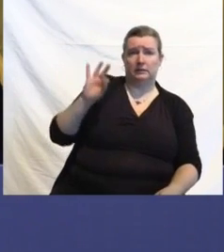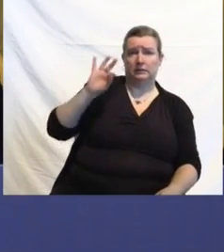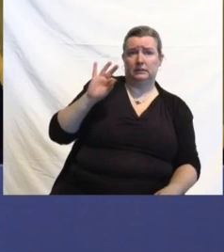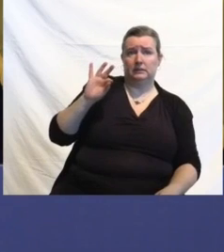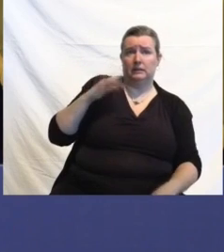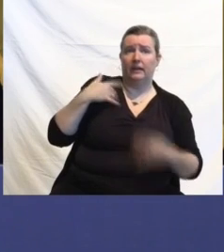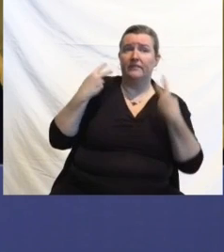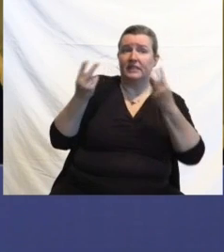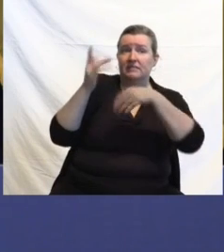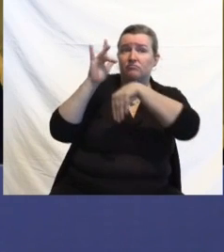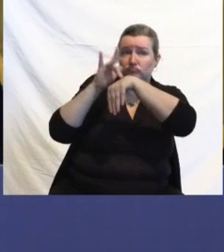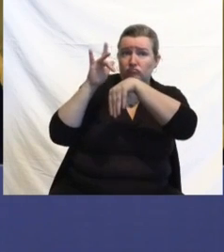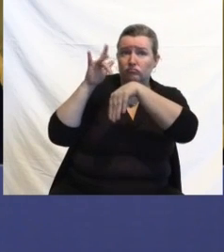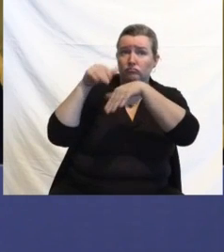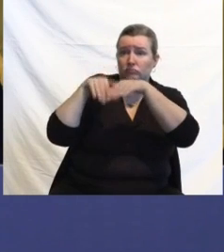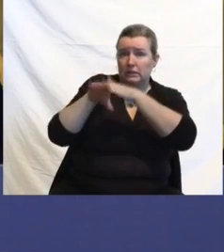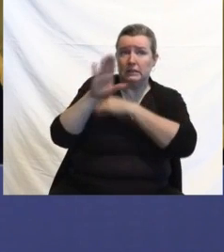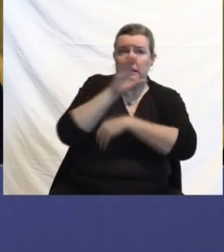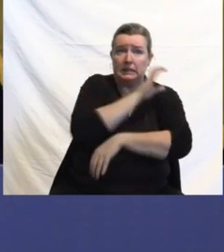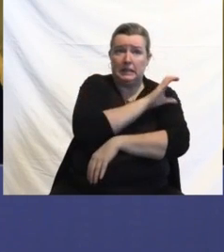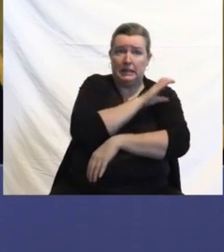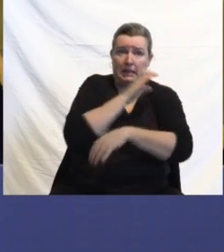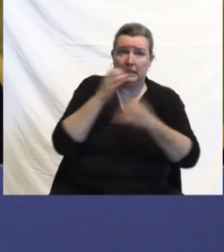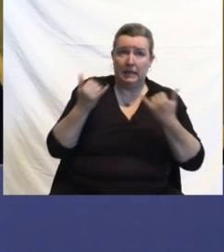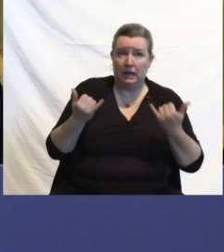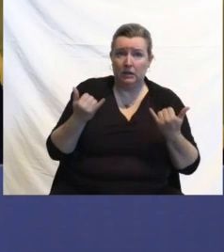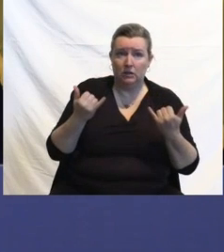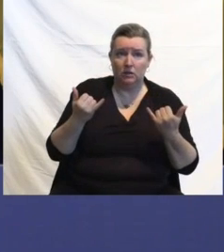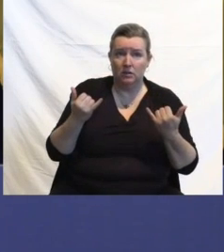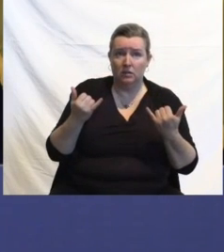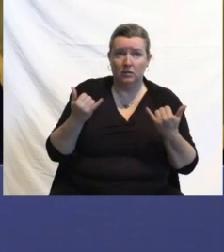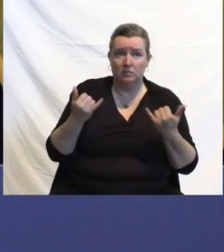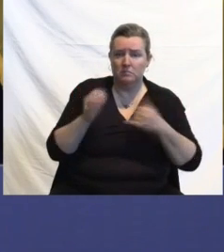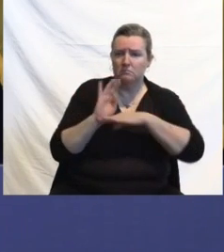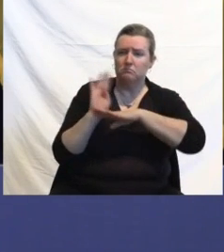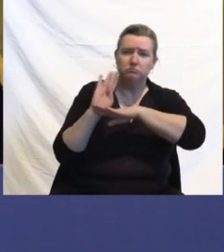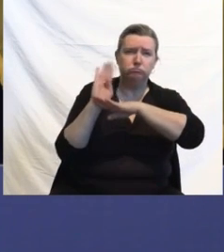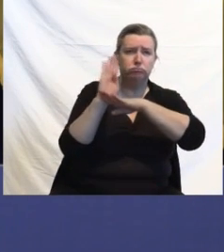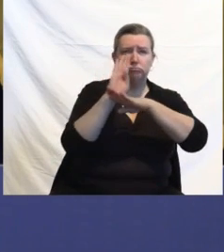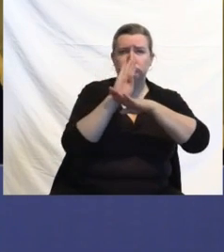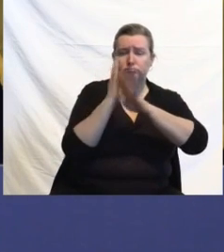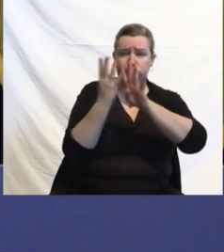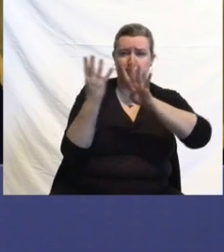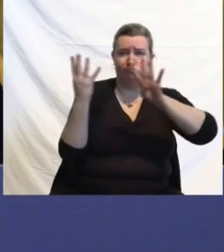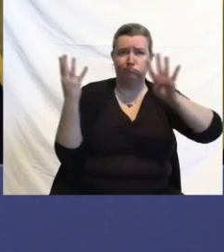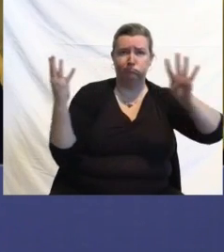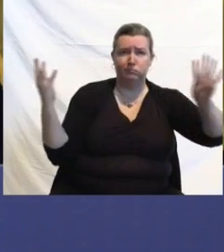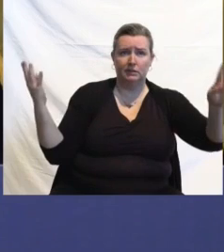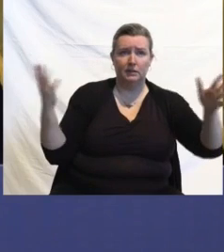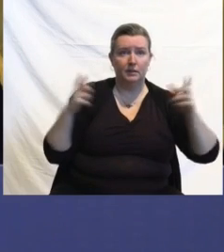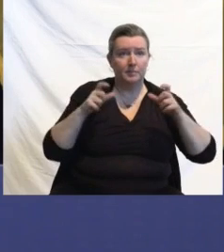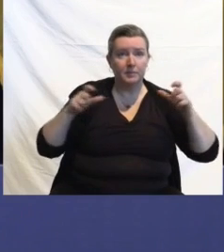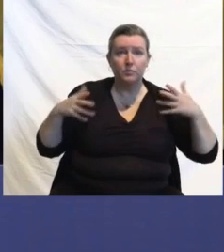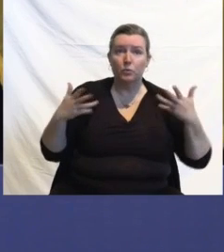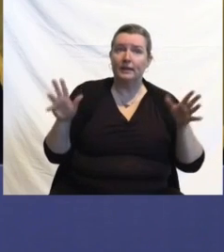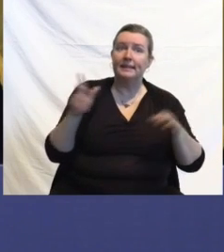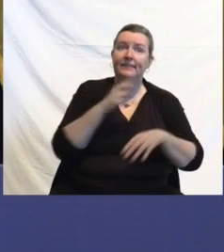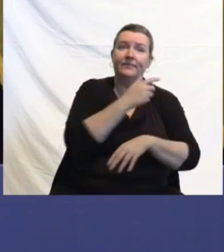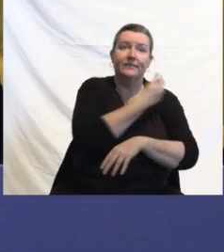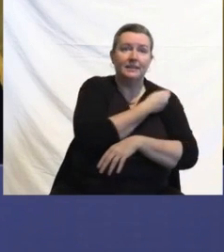appointment-based systems are booked into December. If folks are getting vaccinated for the holidays today, say,